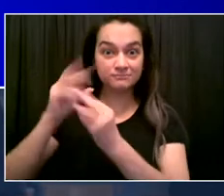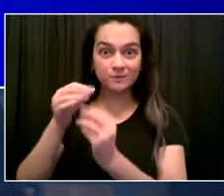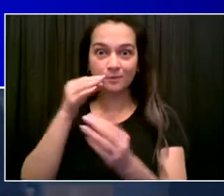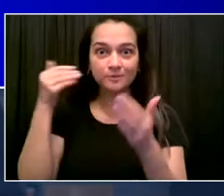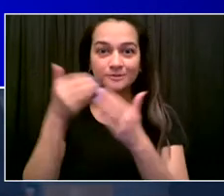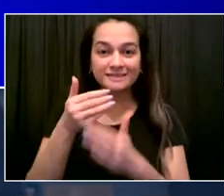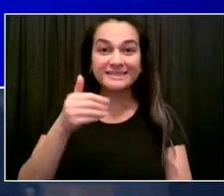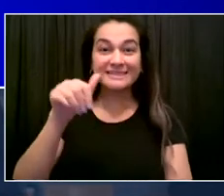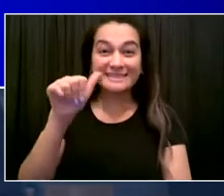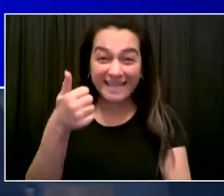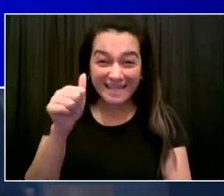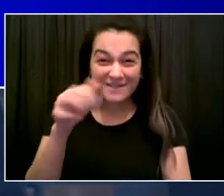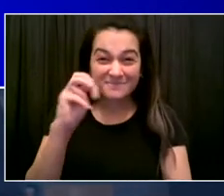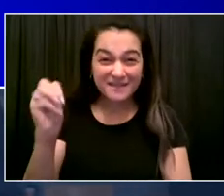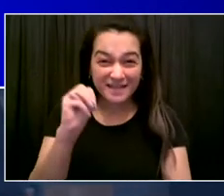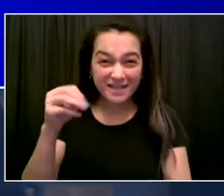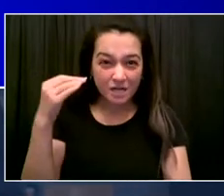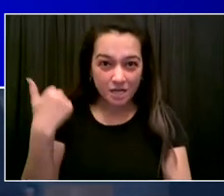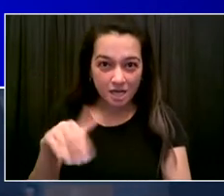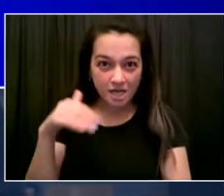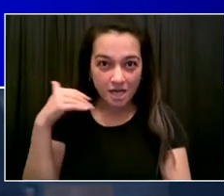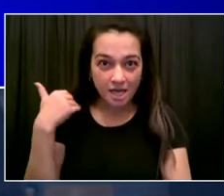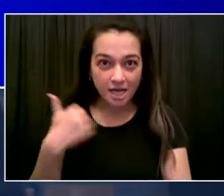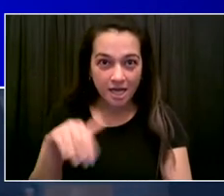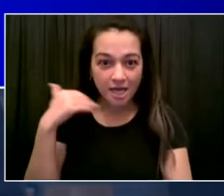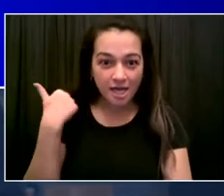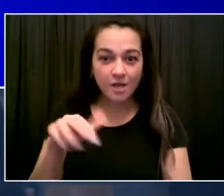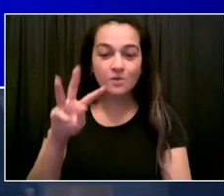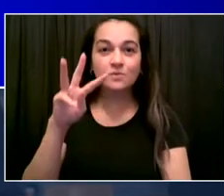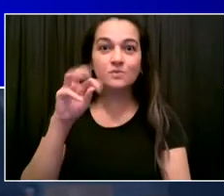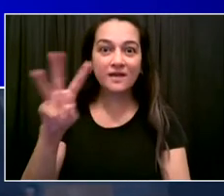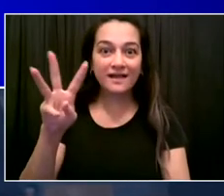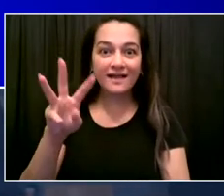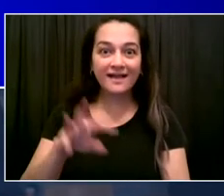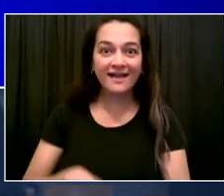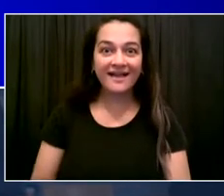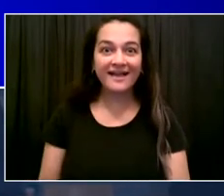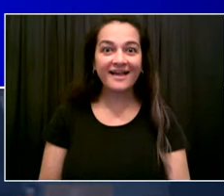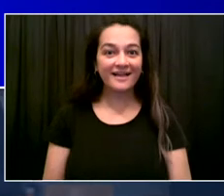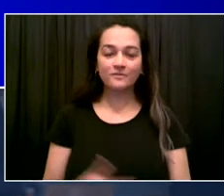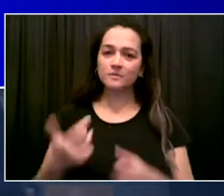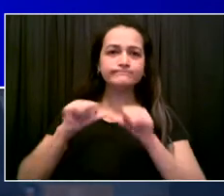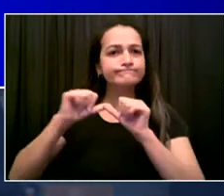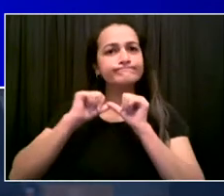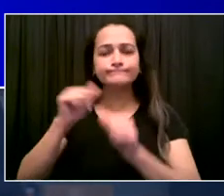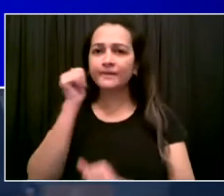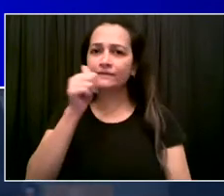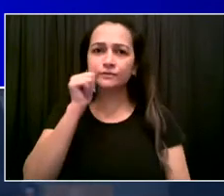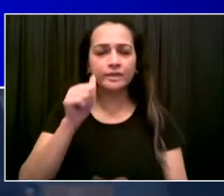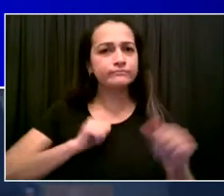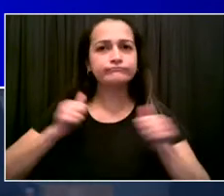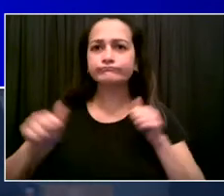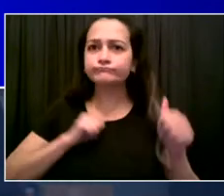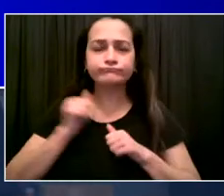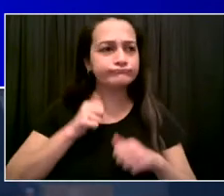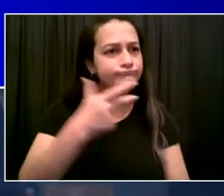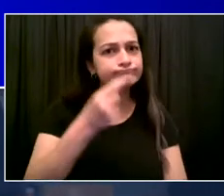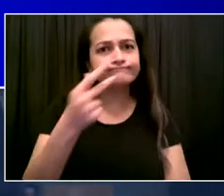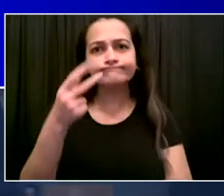keep it growing and continue to every day build up our efforts to protect all New Yorkers.